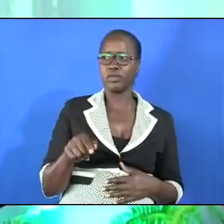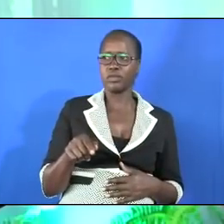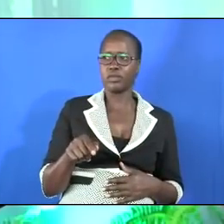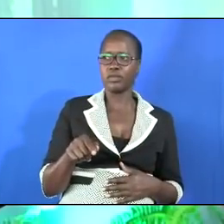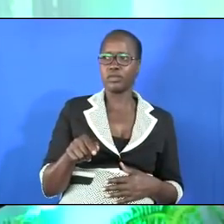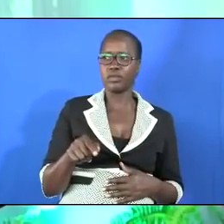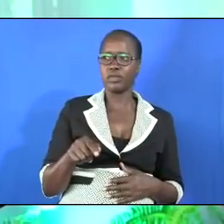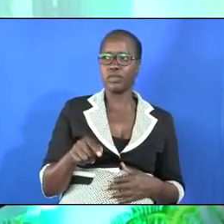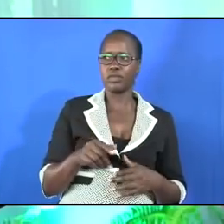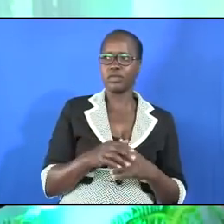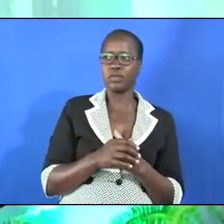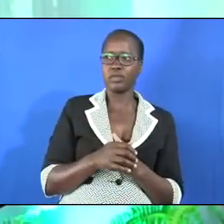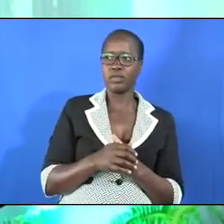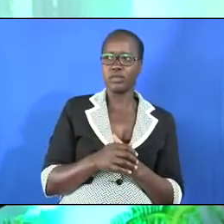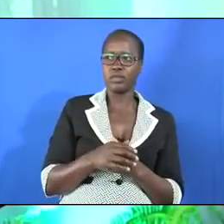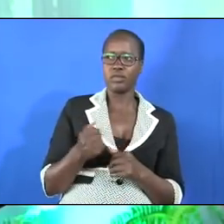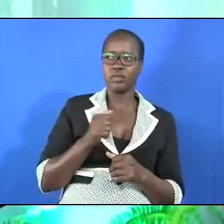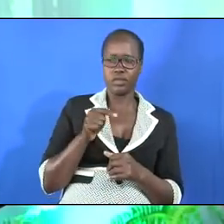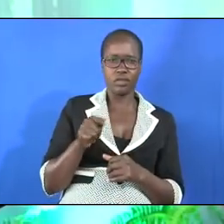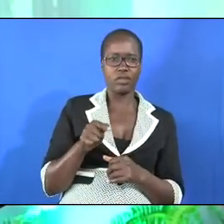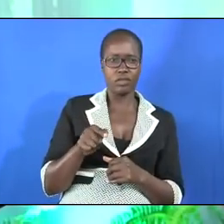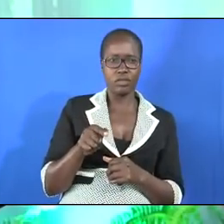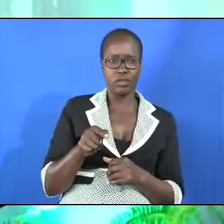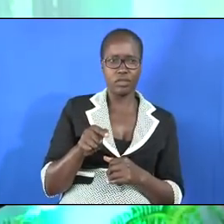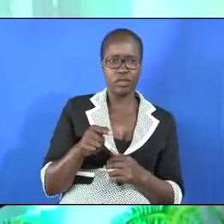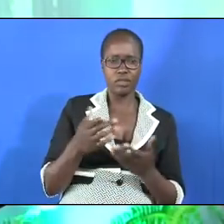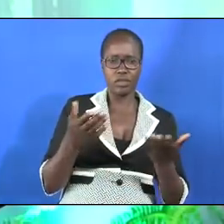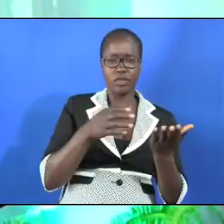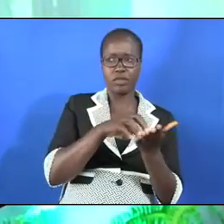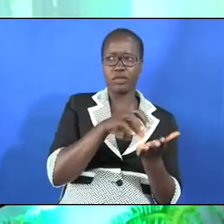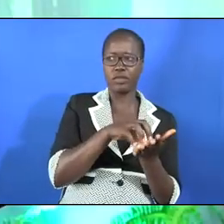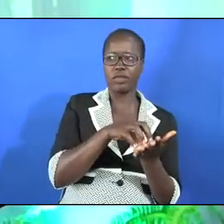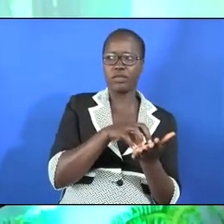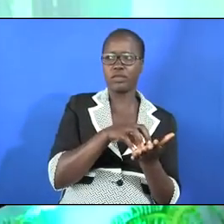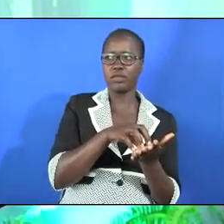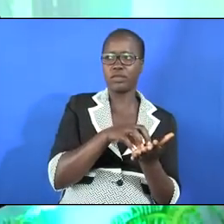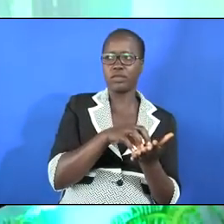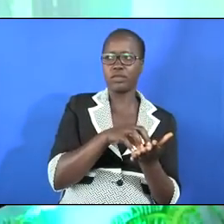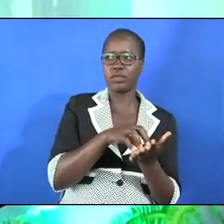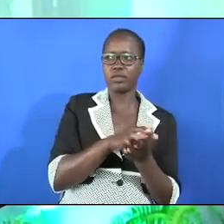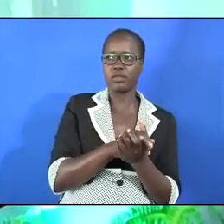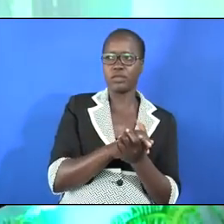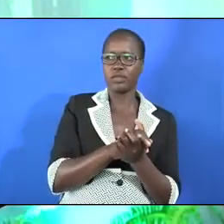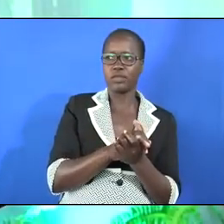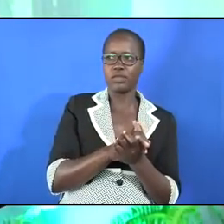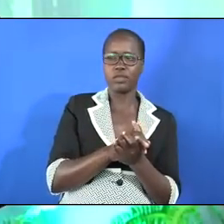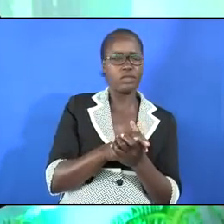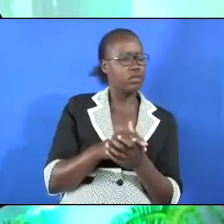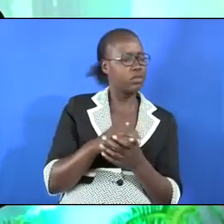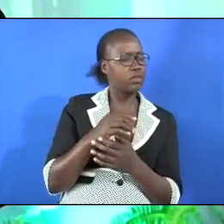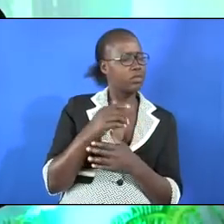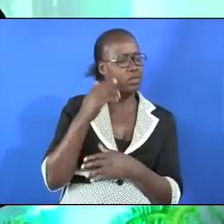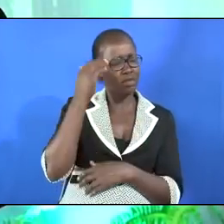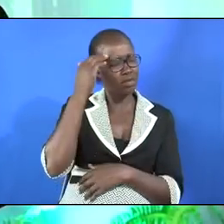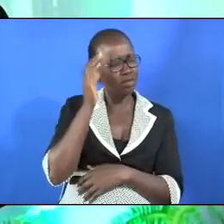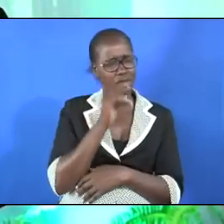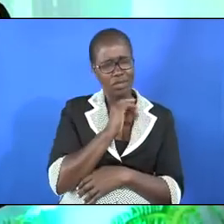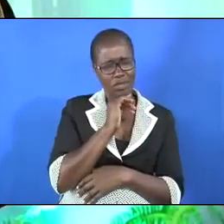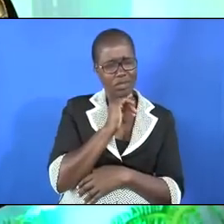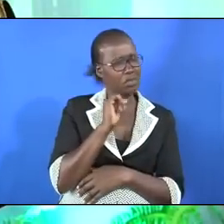because this girl being in this situation, I wonder that she could be,